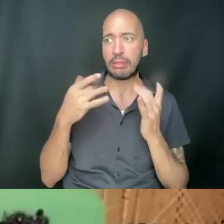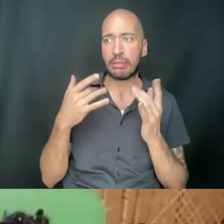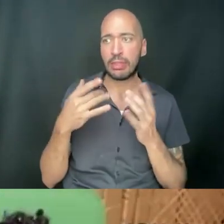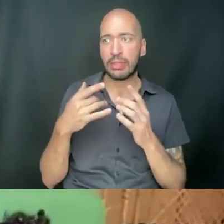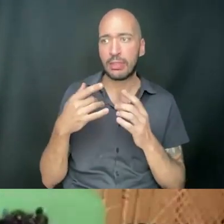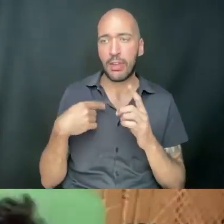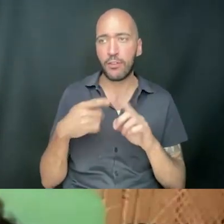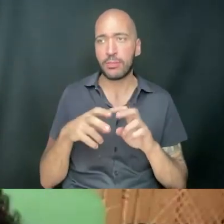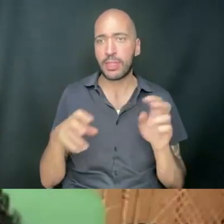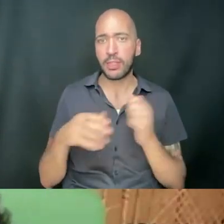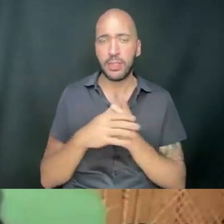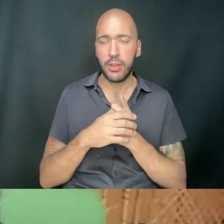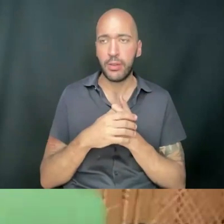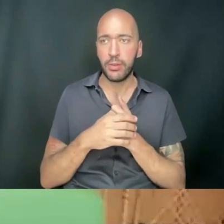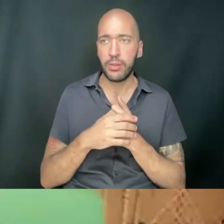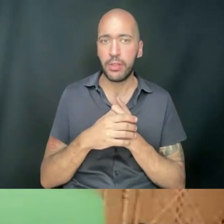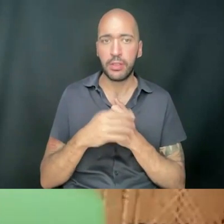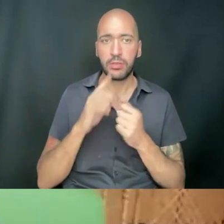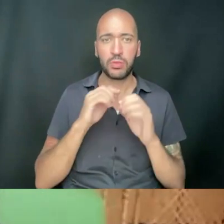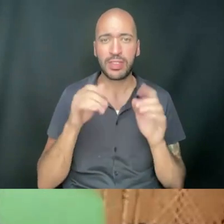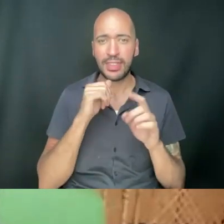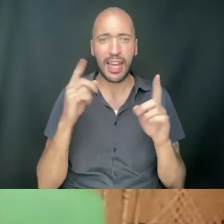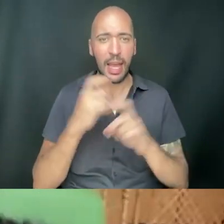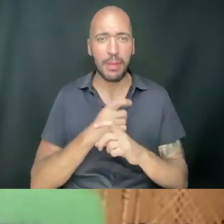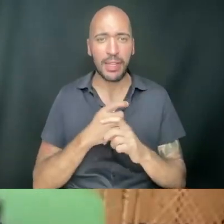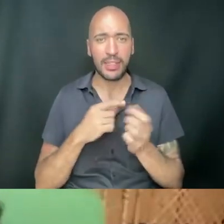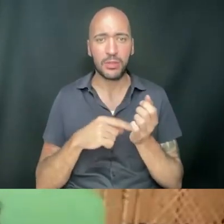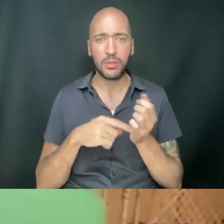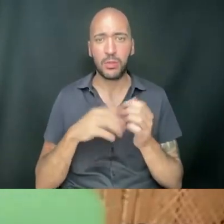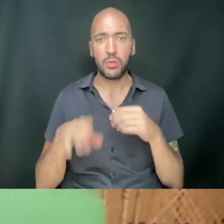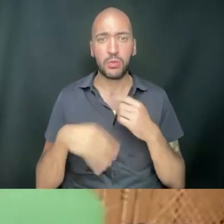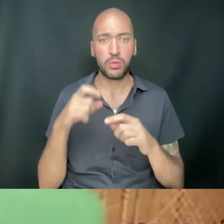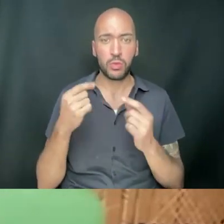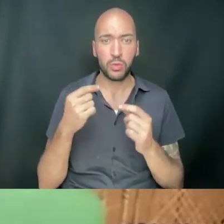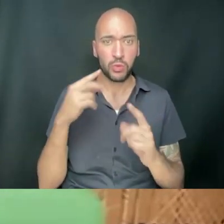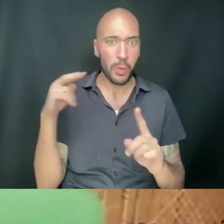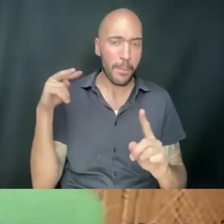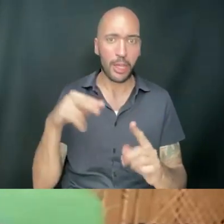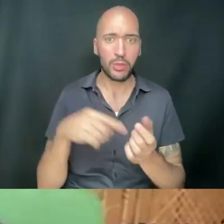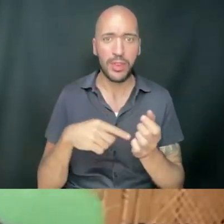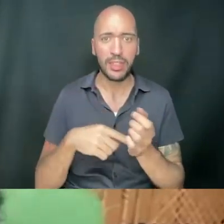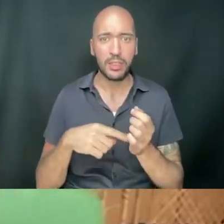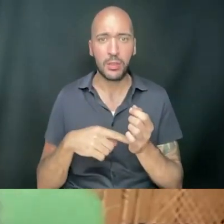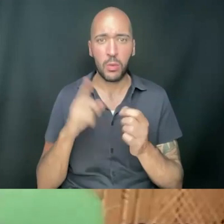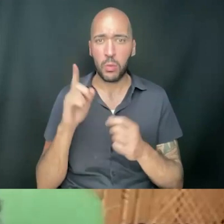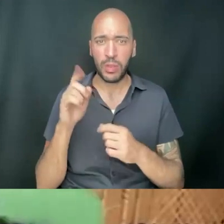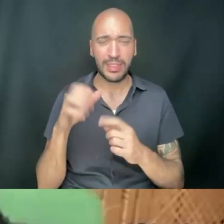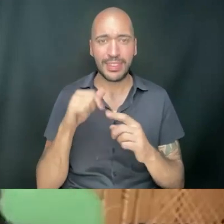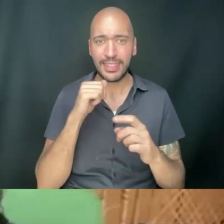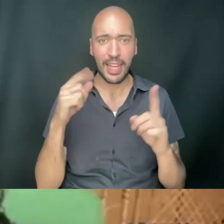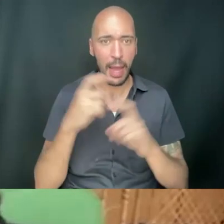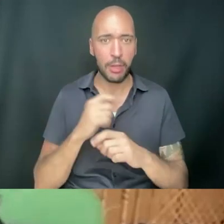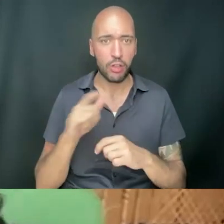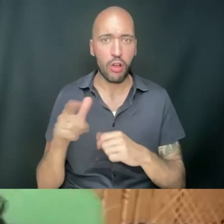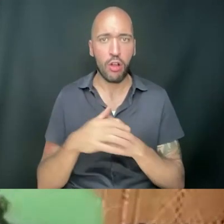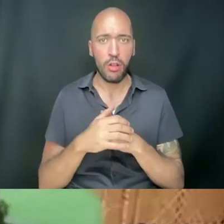it was made really clear. It's actually not complicated. All you need to do is, like, peer into it one second. It's not complicated at